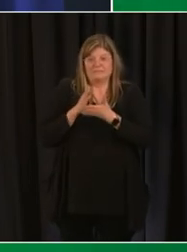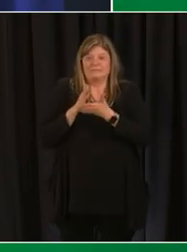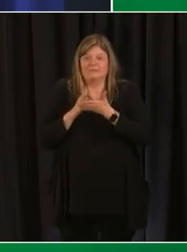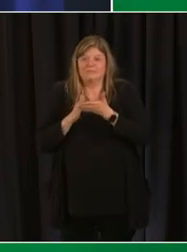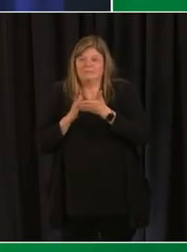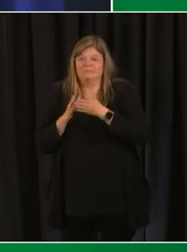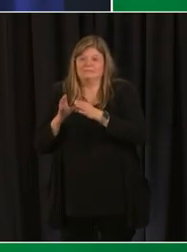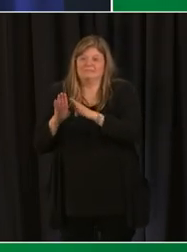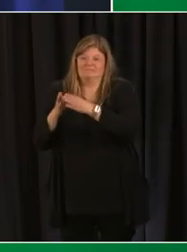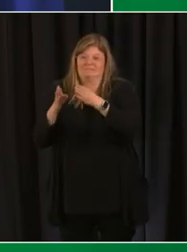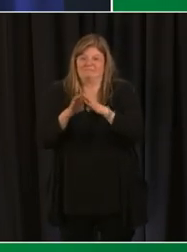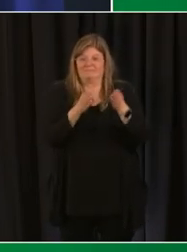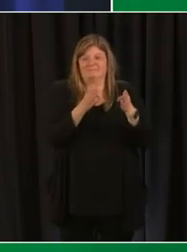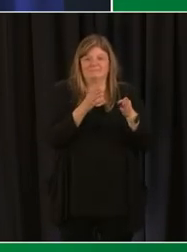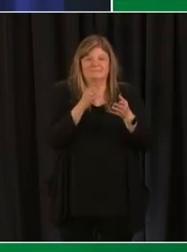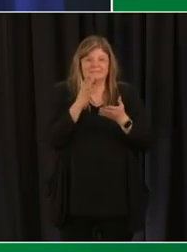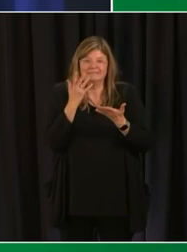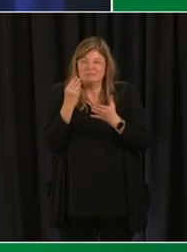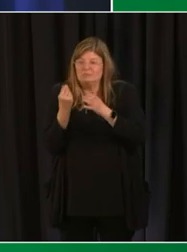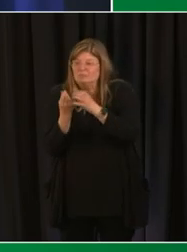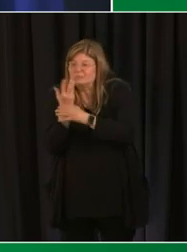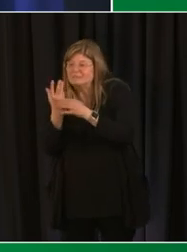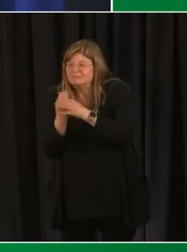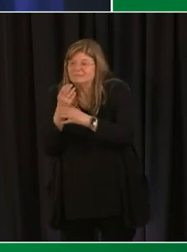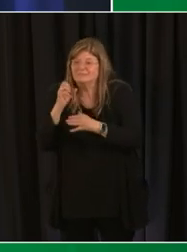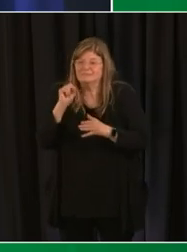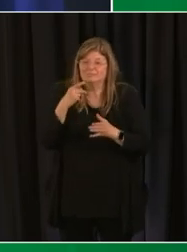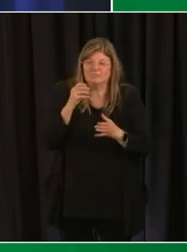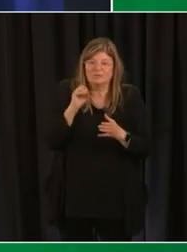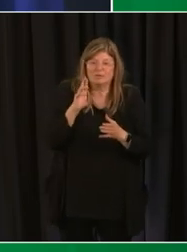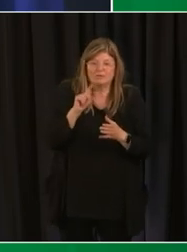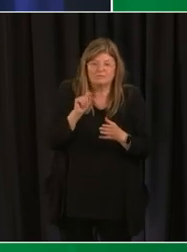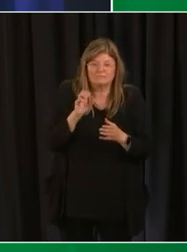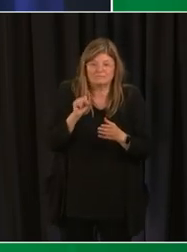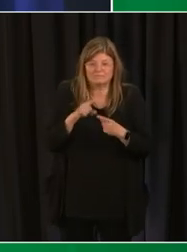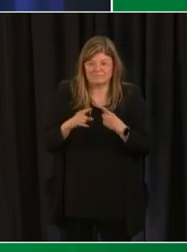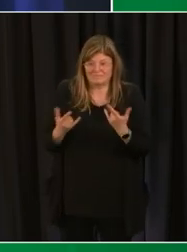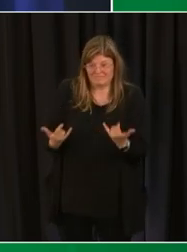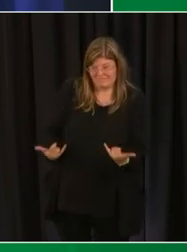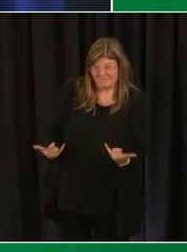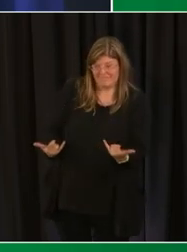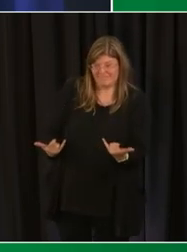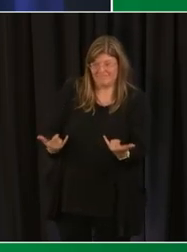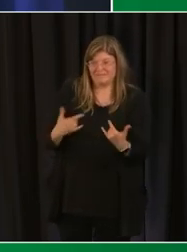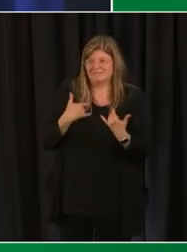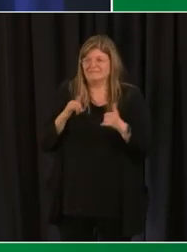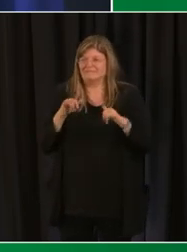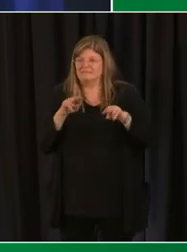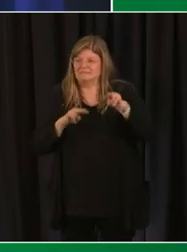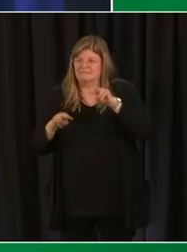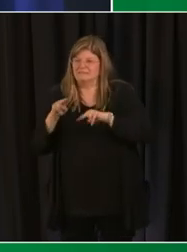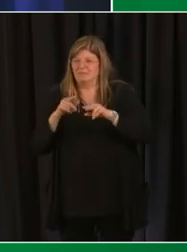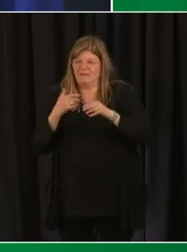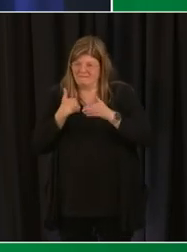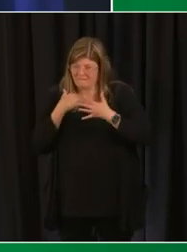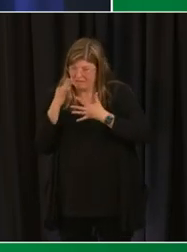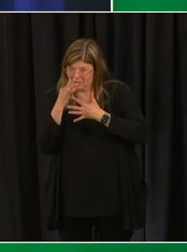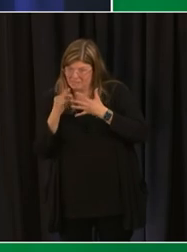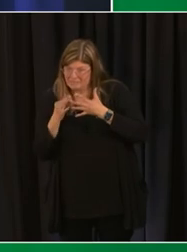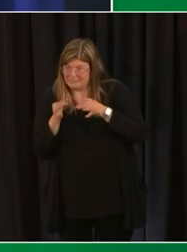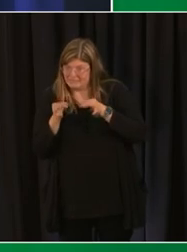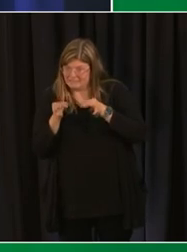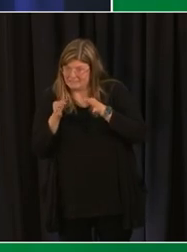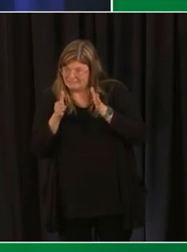element of spring sports sometime this spring and we are currently also exploring options where we can extend